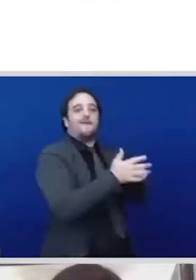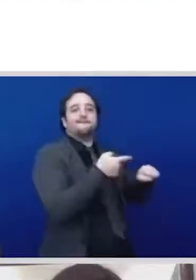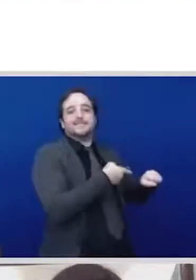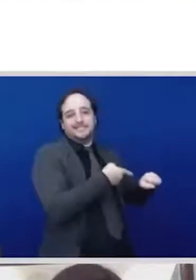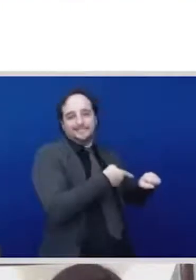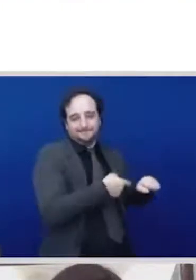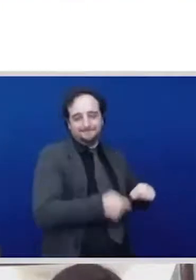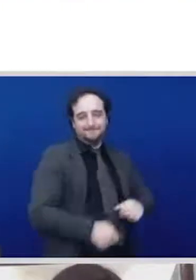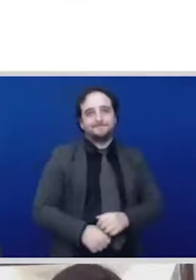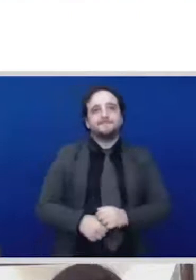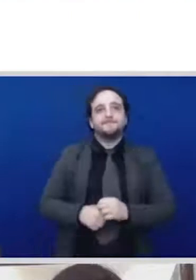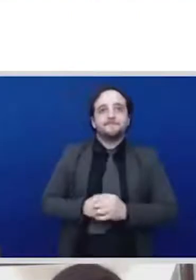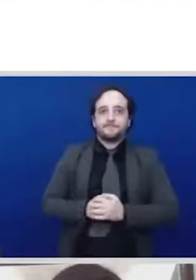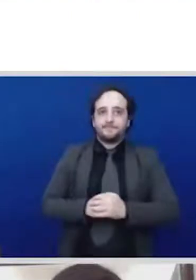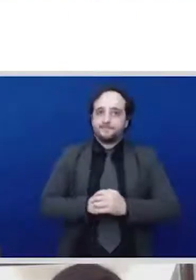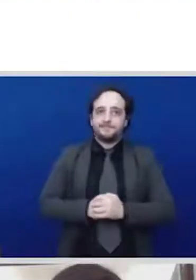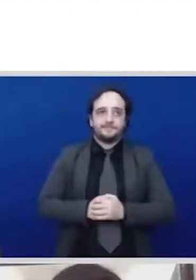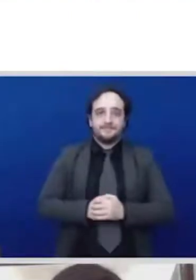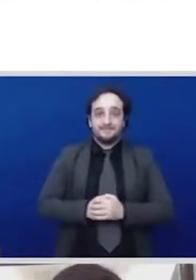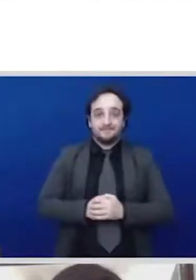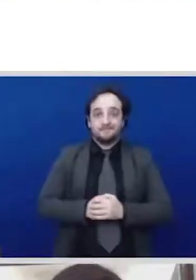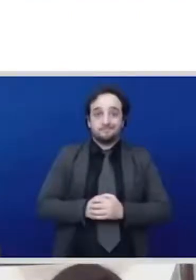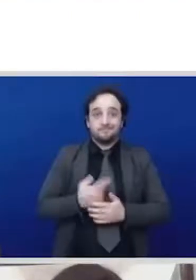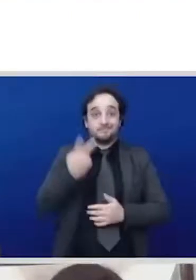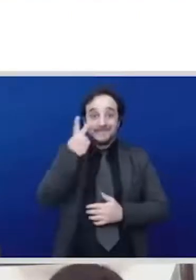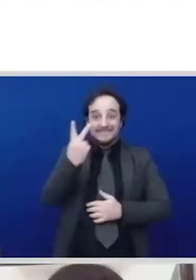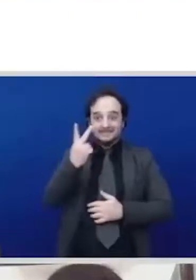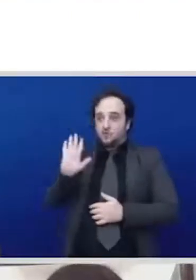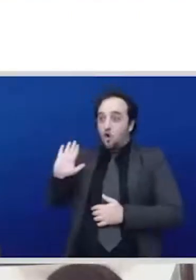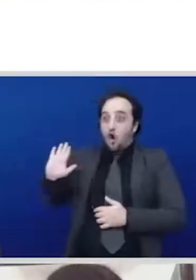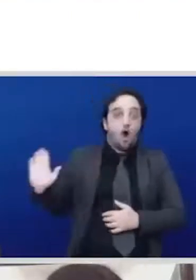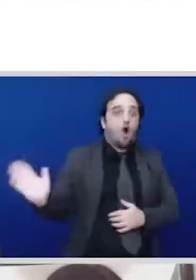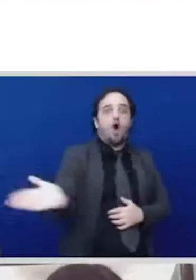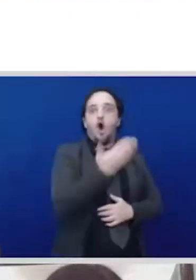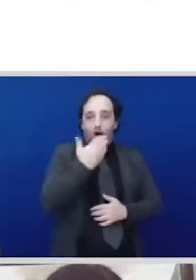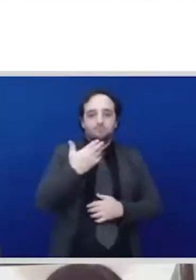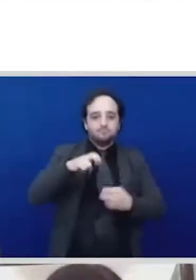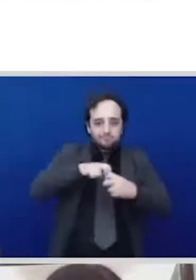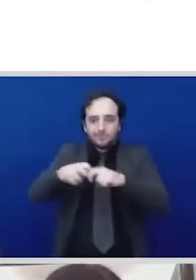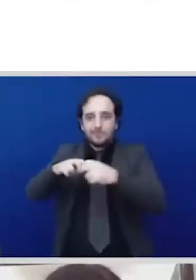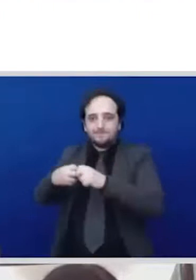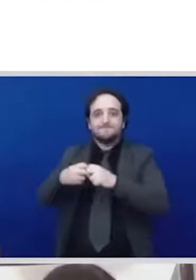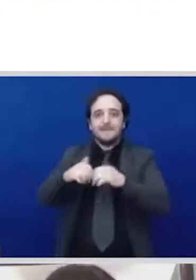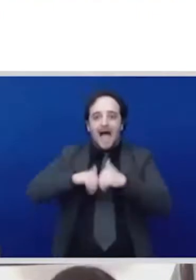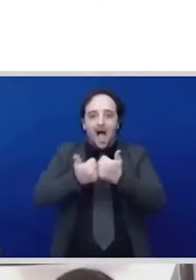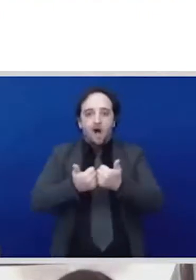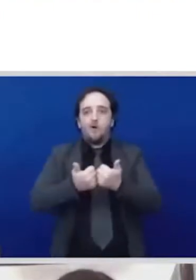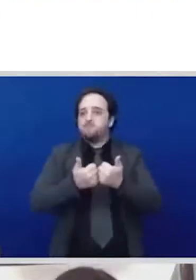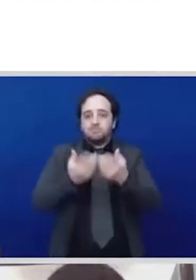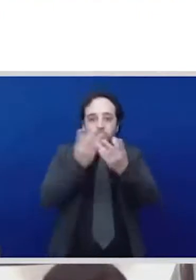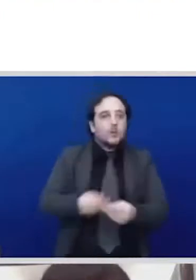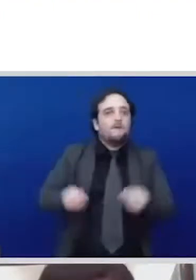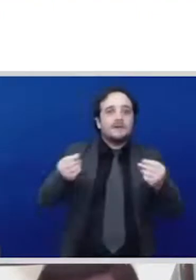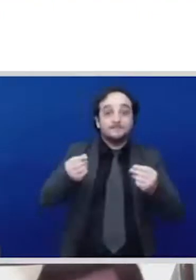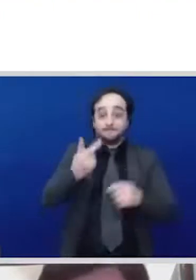that similar to the private sector 90% of our companies shows negative earnings right and only 10%